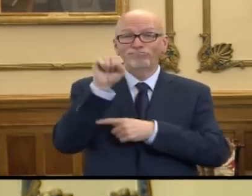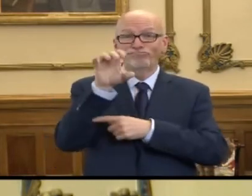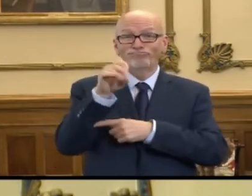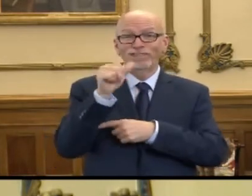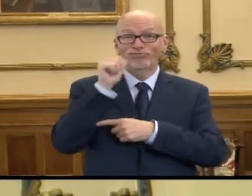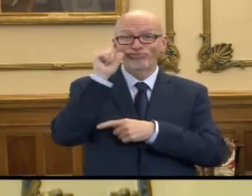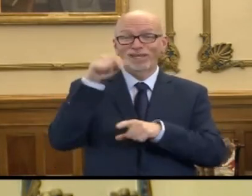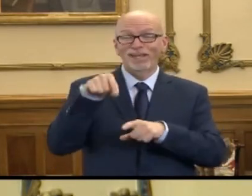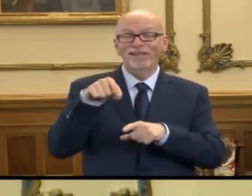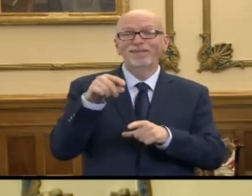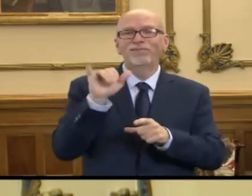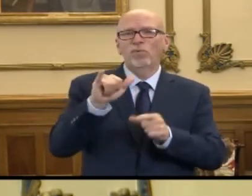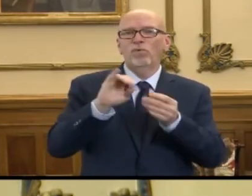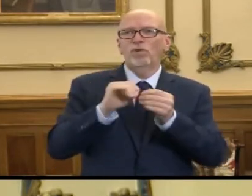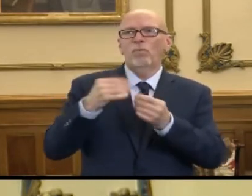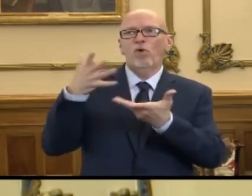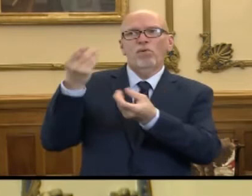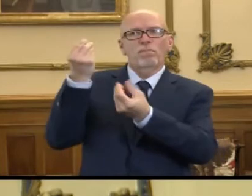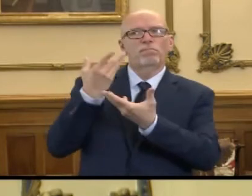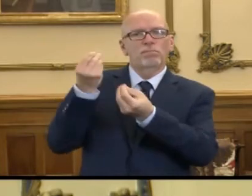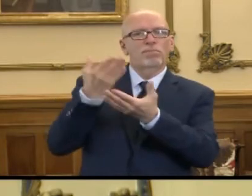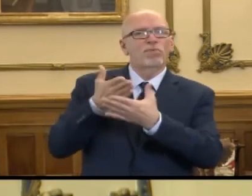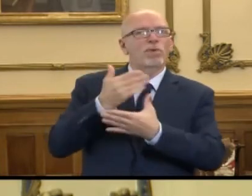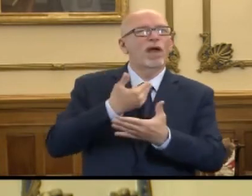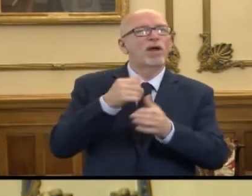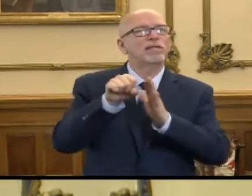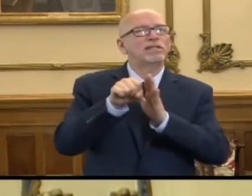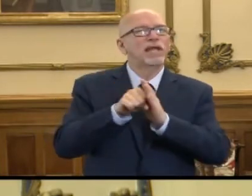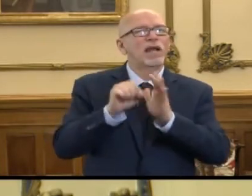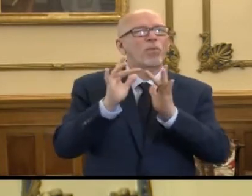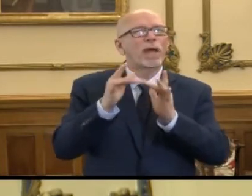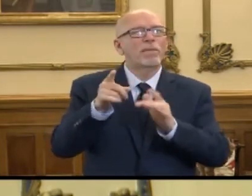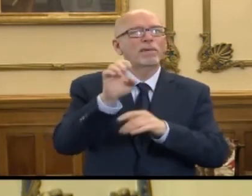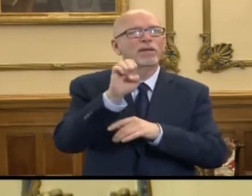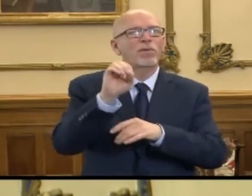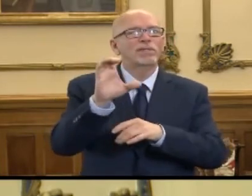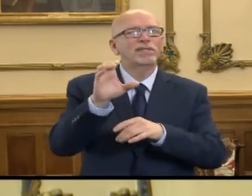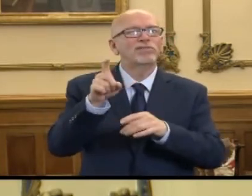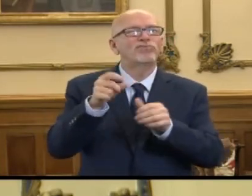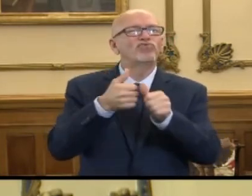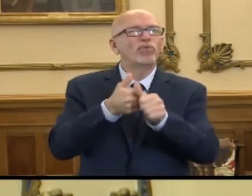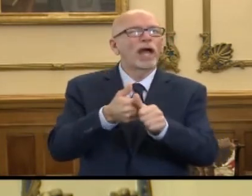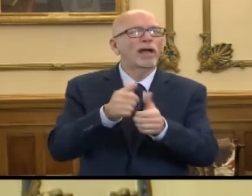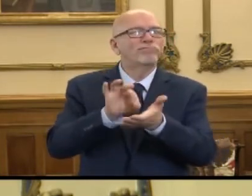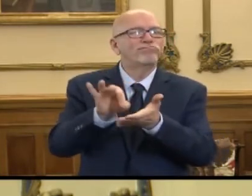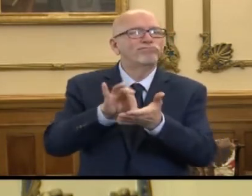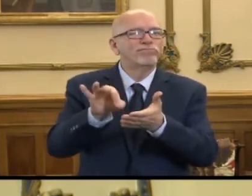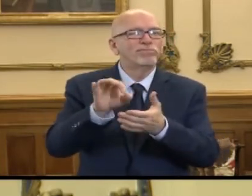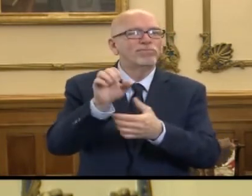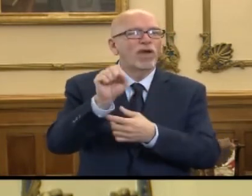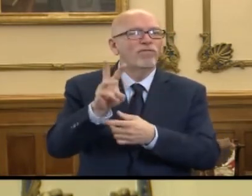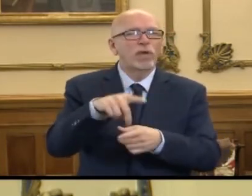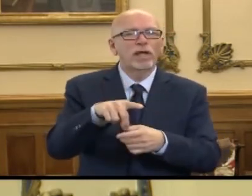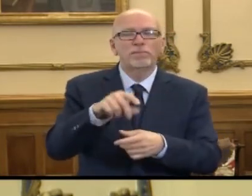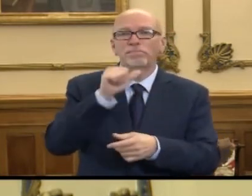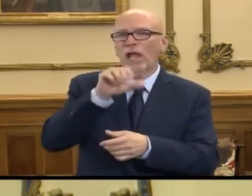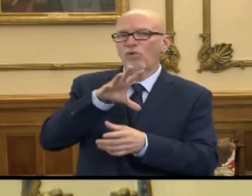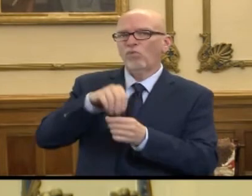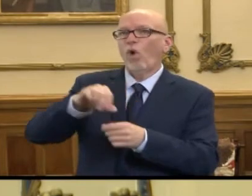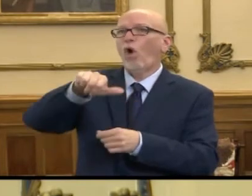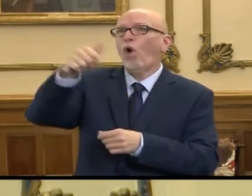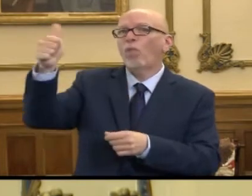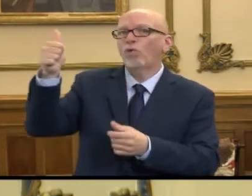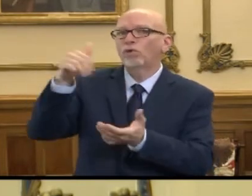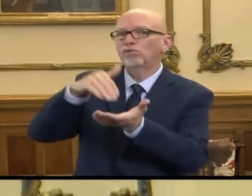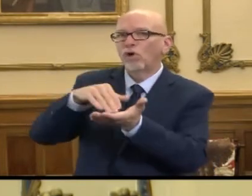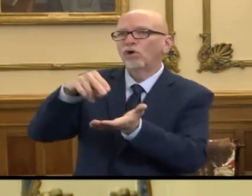have been reported through our state web EOC tracking software. It does not include other health care